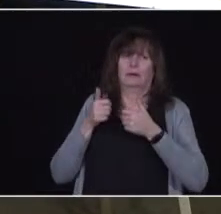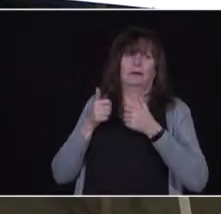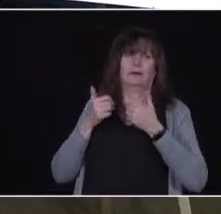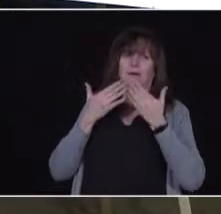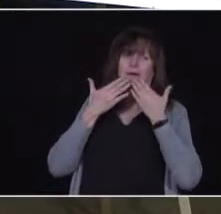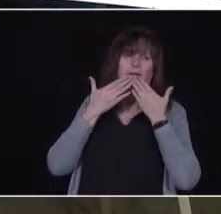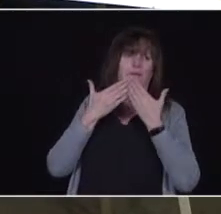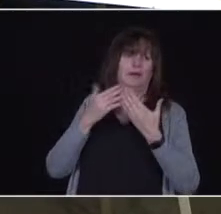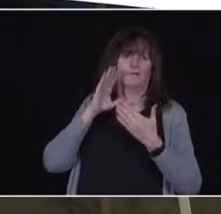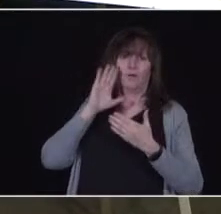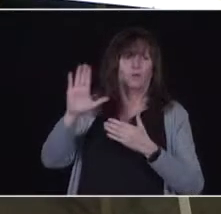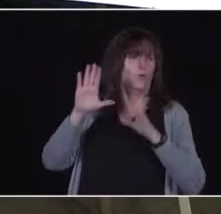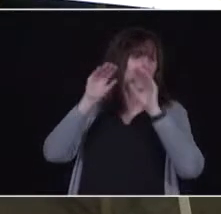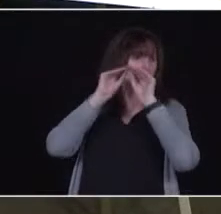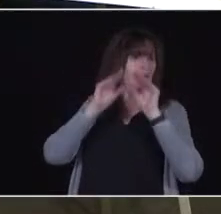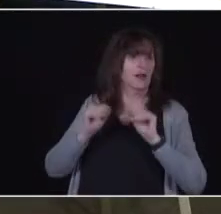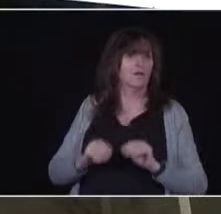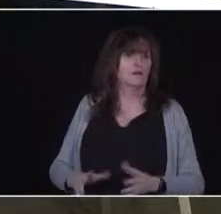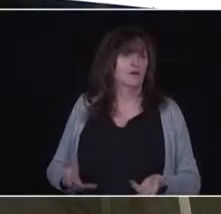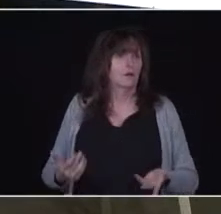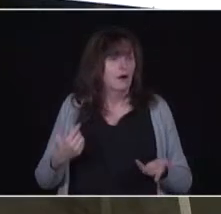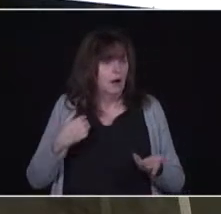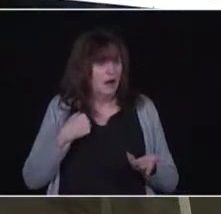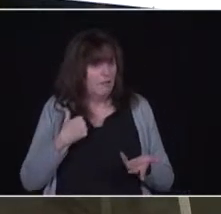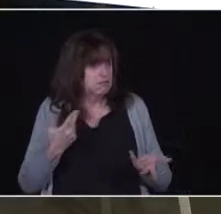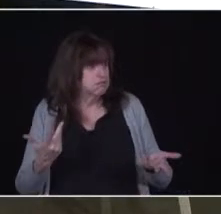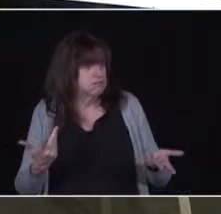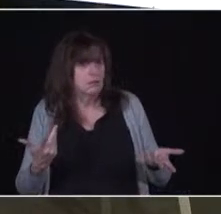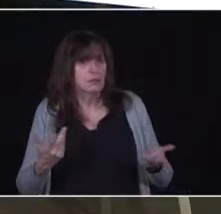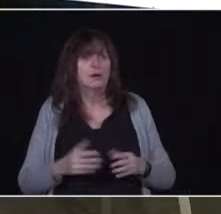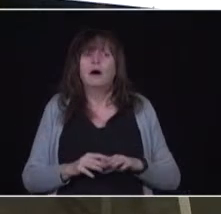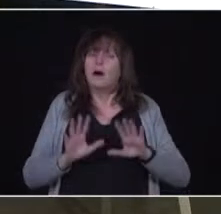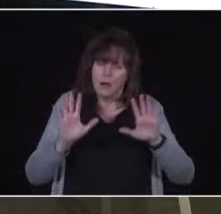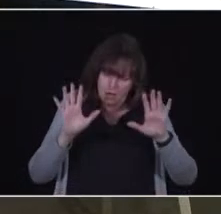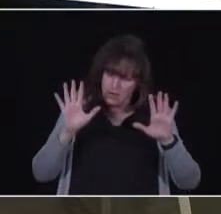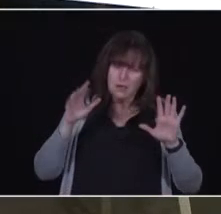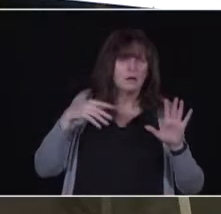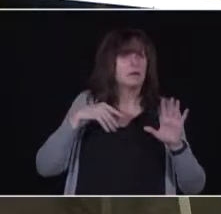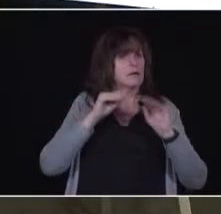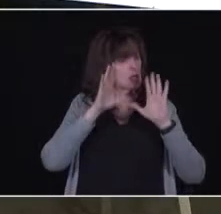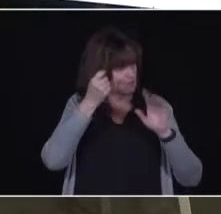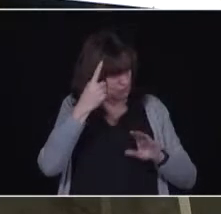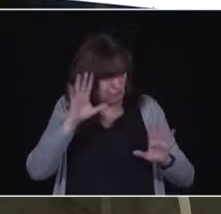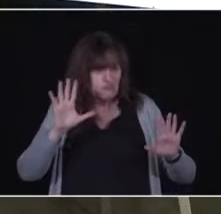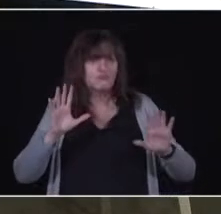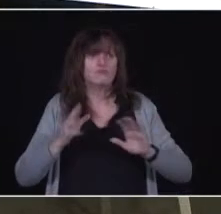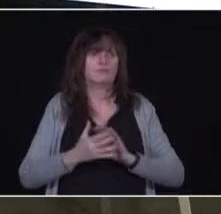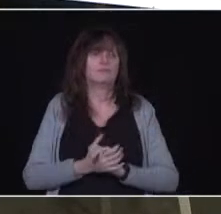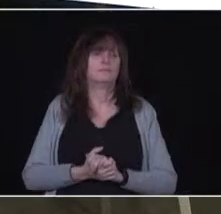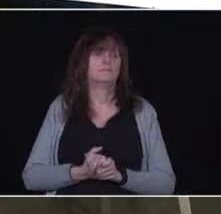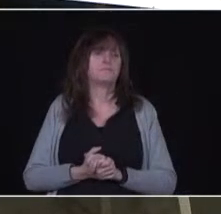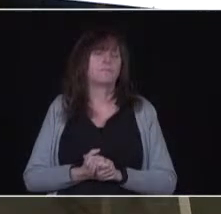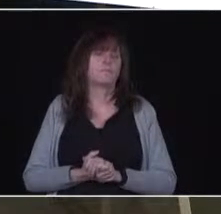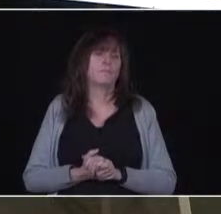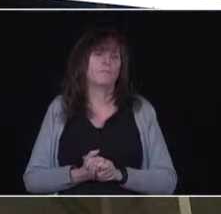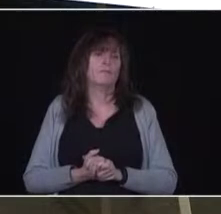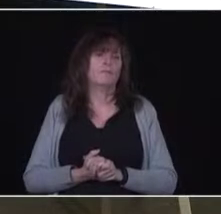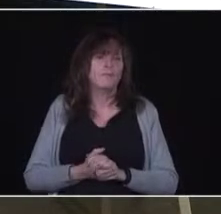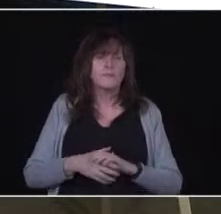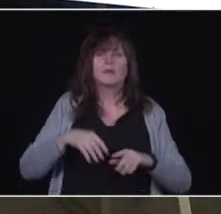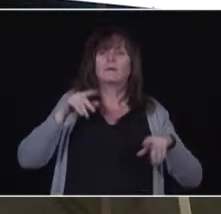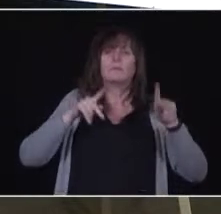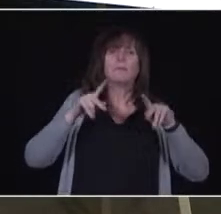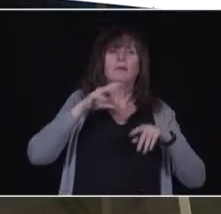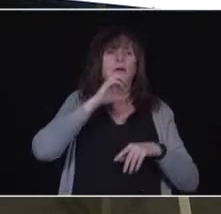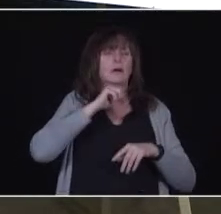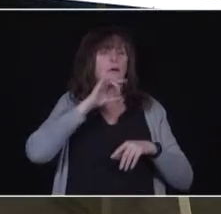I must be losing my touch. last week about people over 80 would be called by their family doctor. Is that no longer happening then?